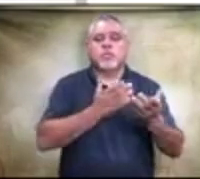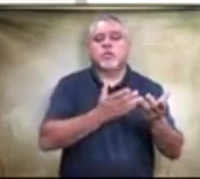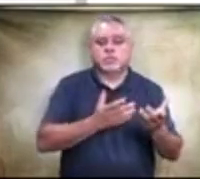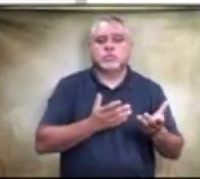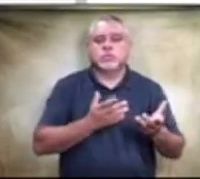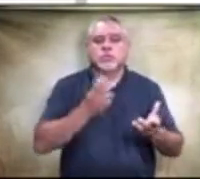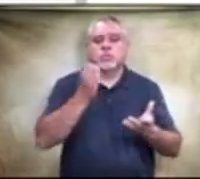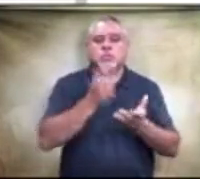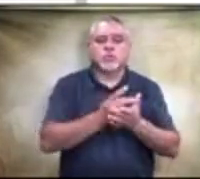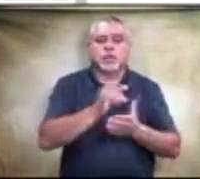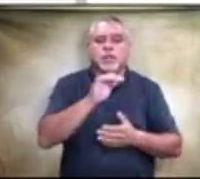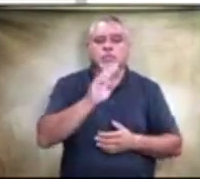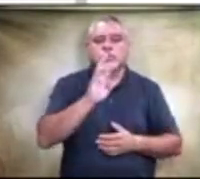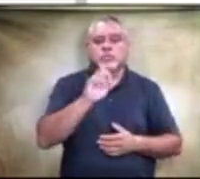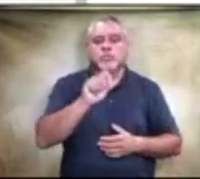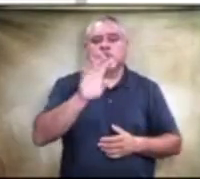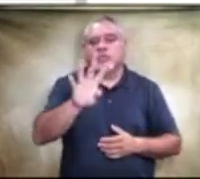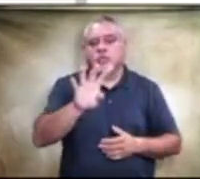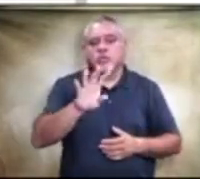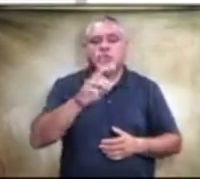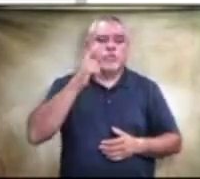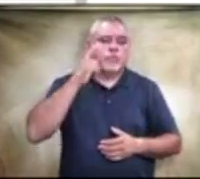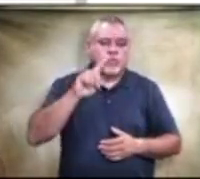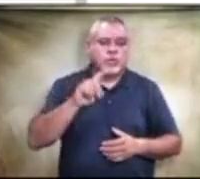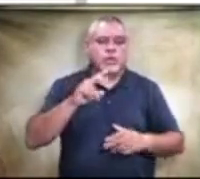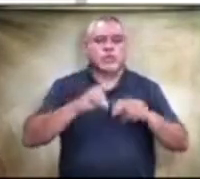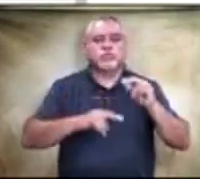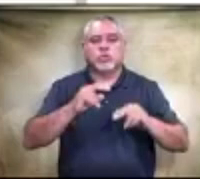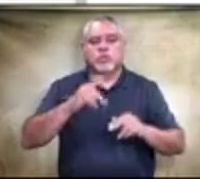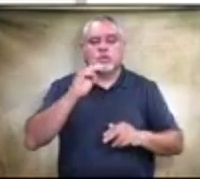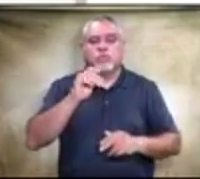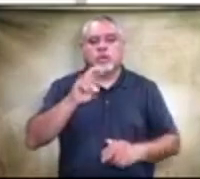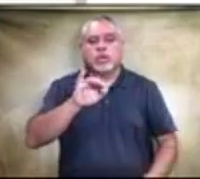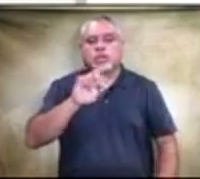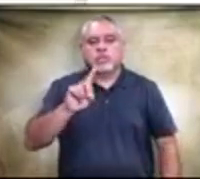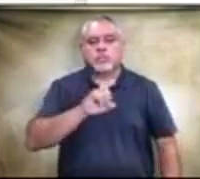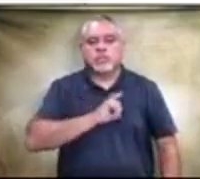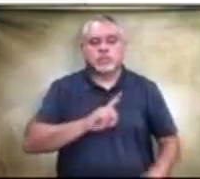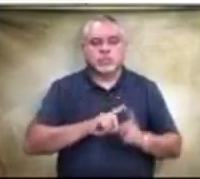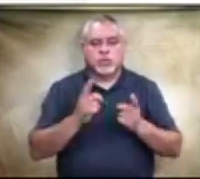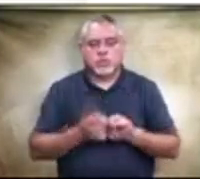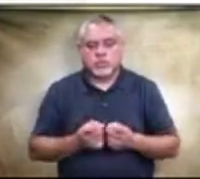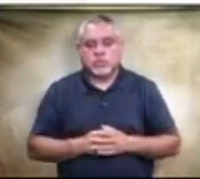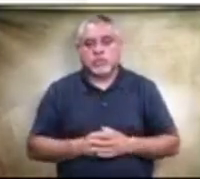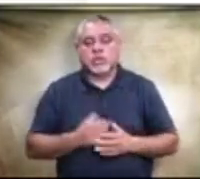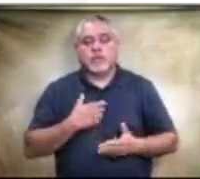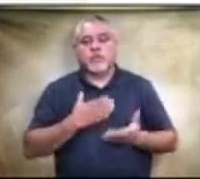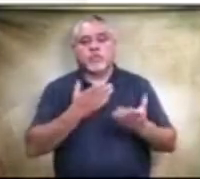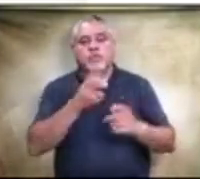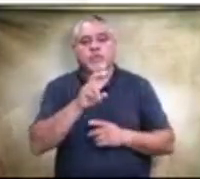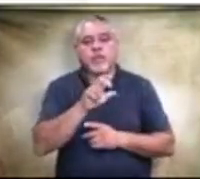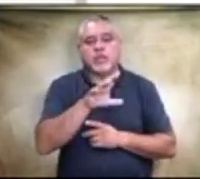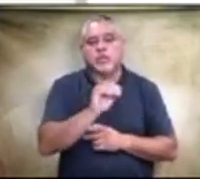item 6.4 for the construction for Maynard ISD Police Department. I have a motion for Mr. Velasco, do I have